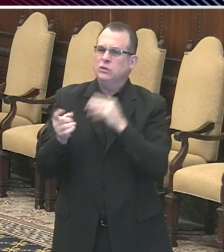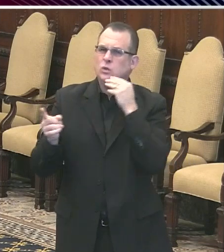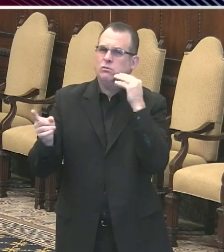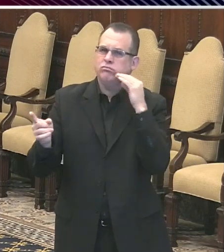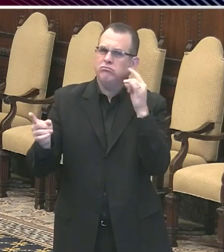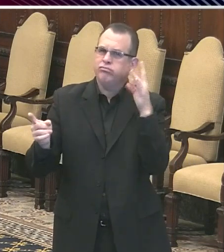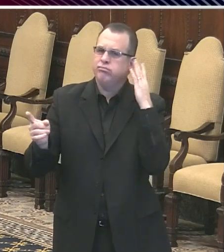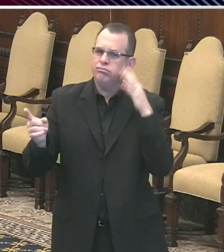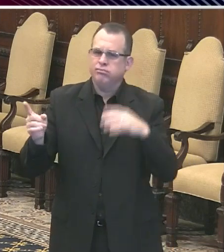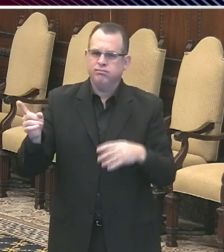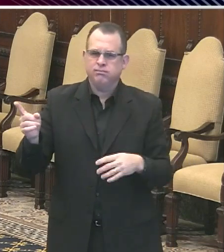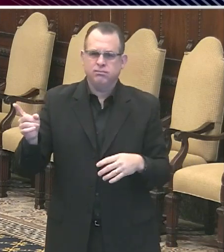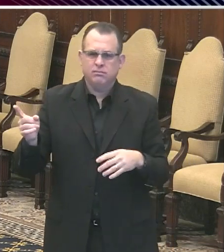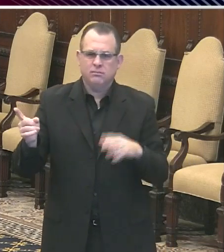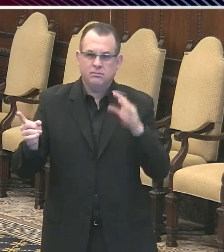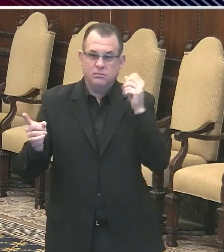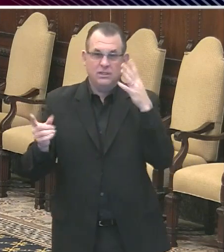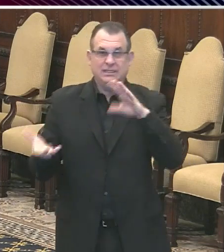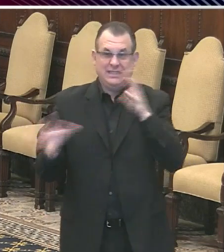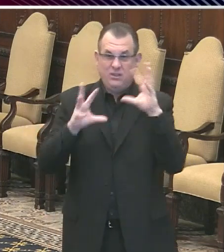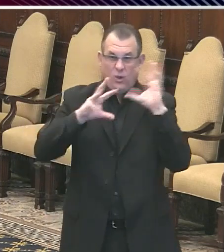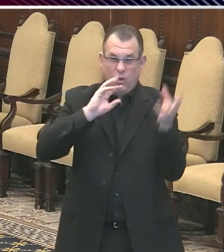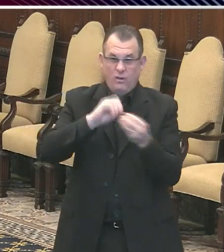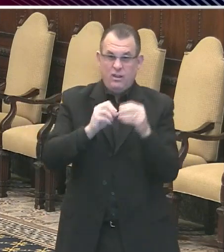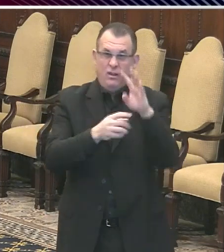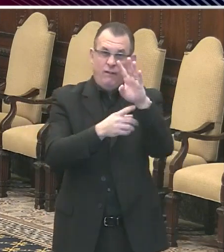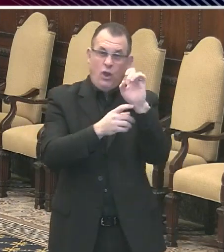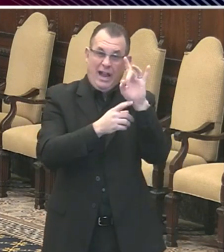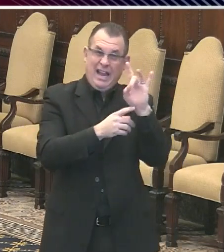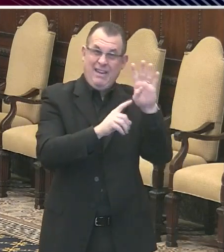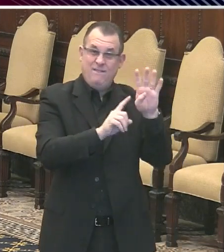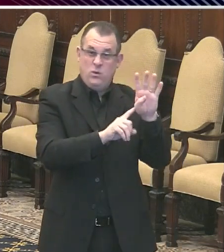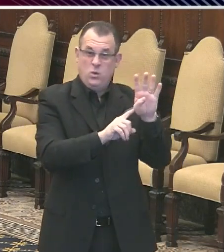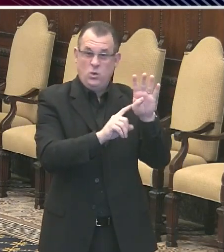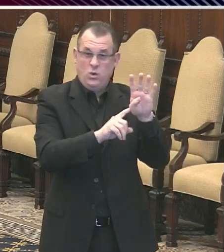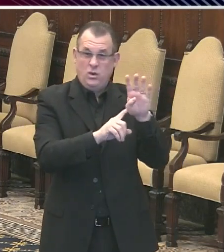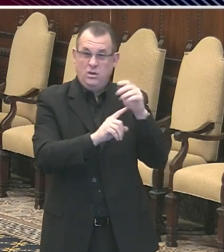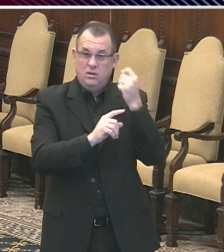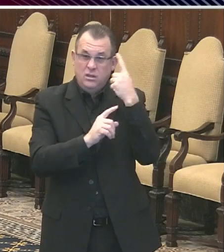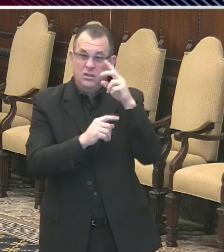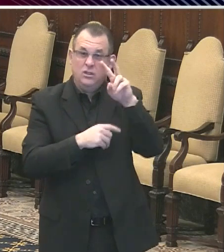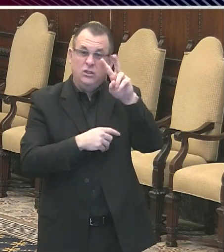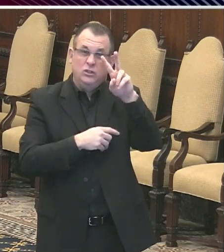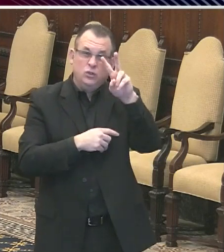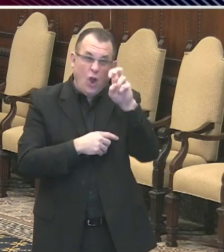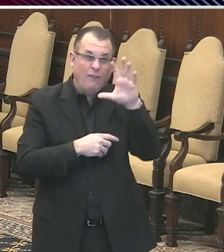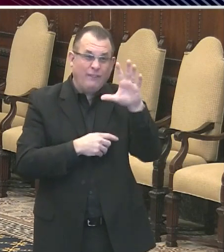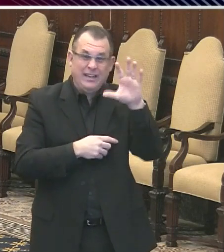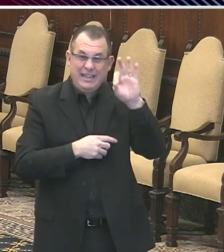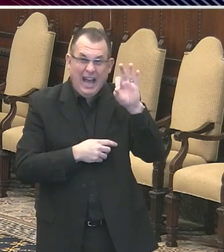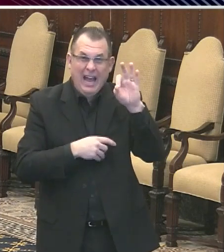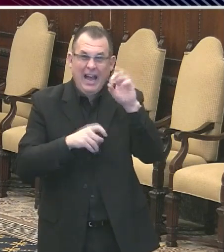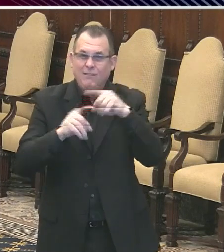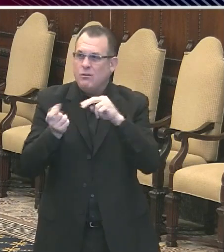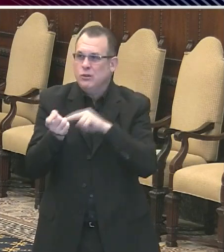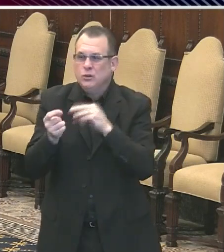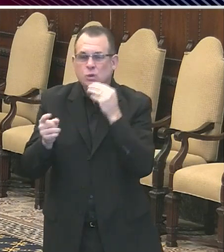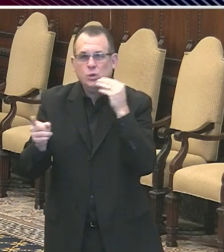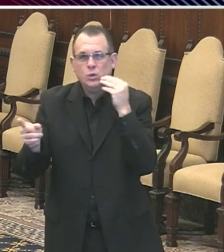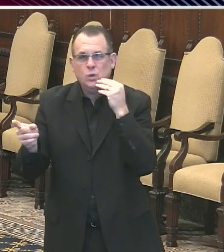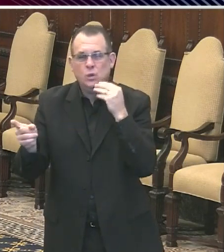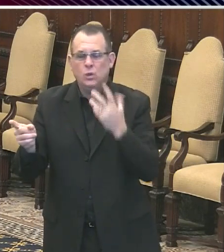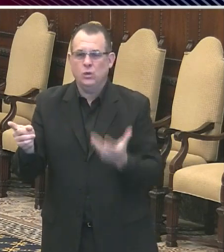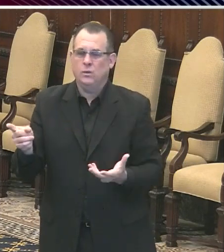54%, were nursing home residents. How's the situation with the city's hospitals? Well, it's looking a little bit better there. In